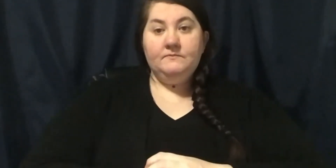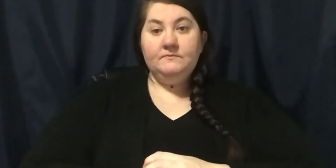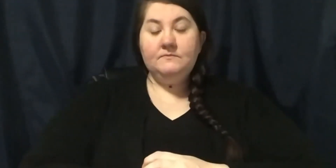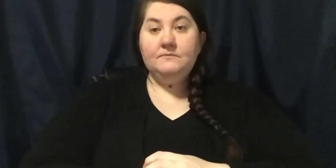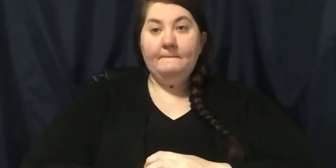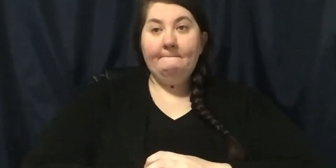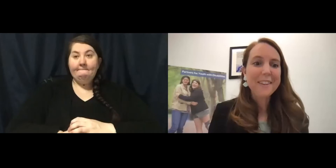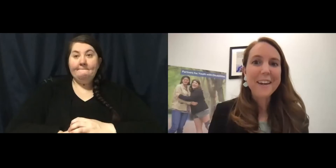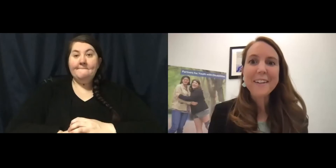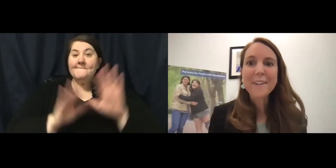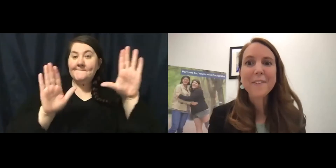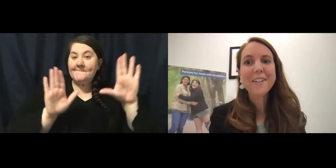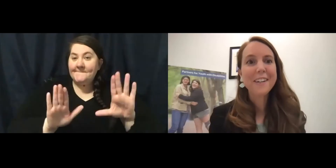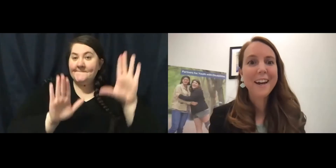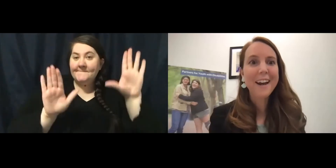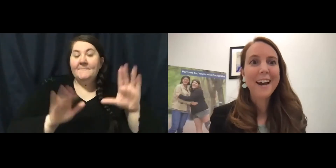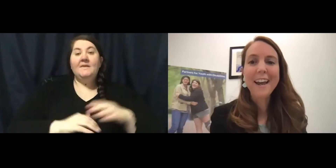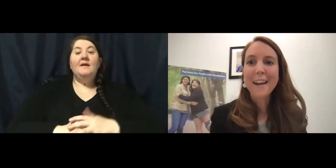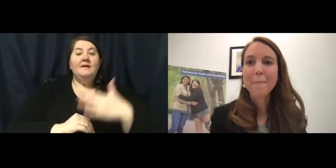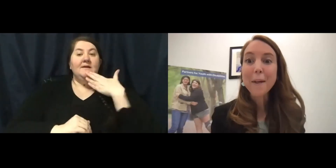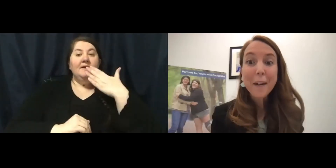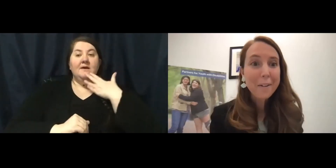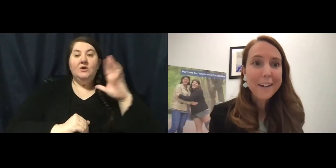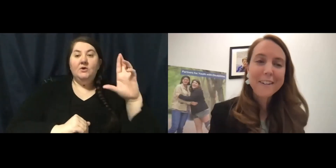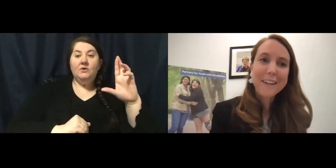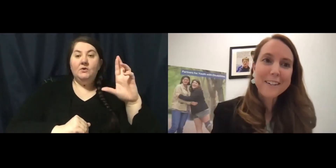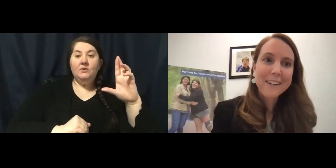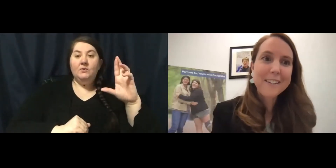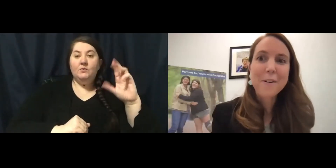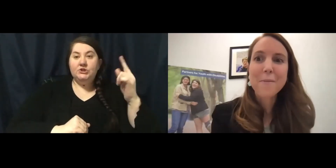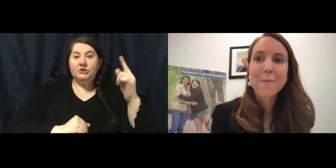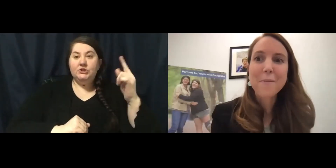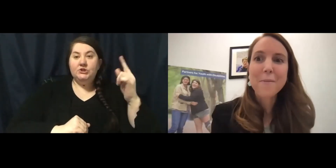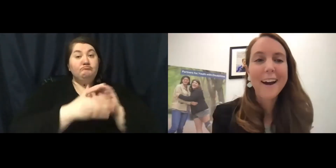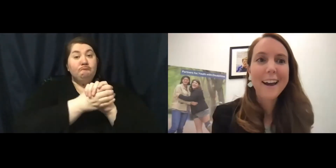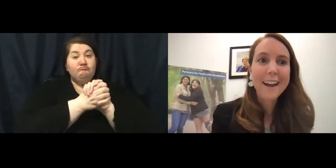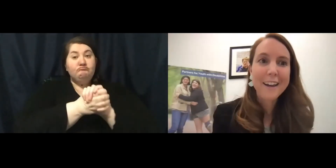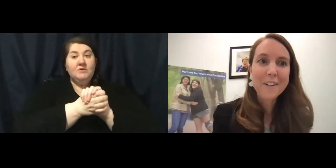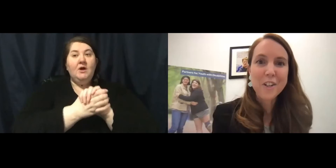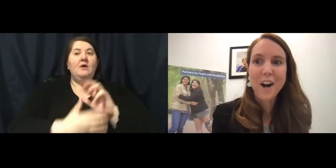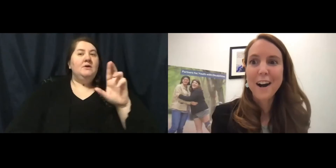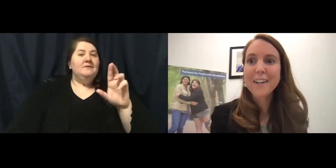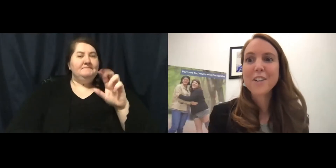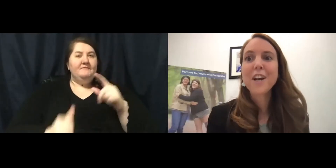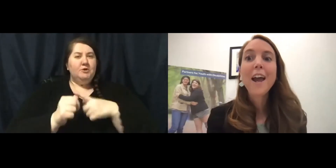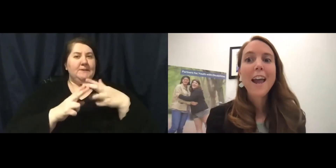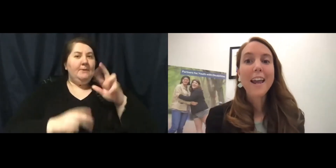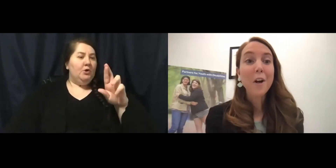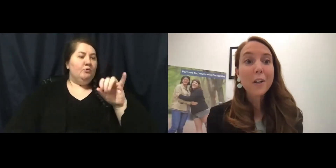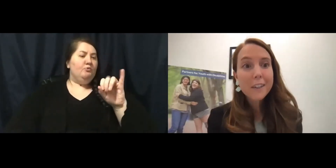Wonderful. Thank you, Regina. And big congratulations to Rivka and Josh.